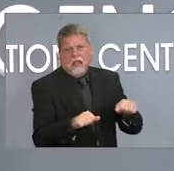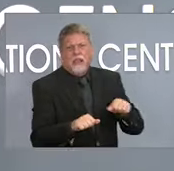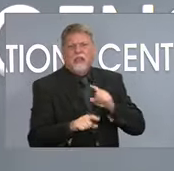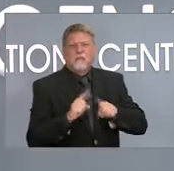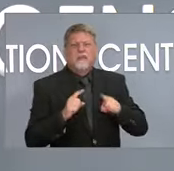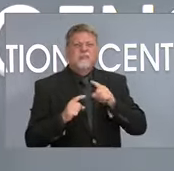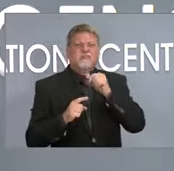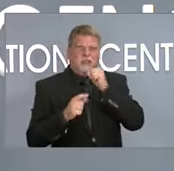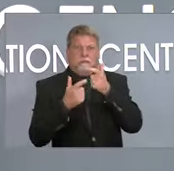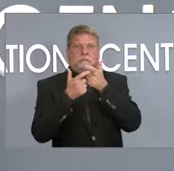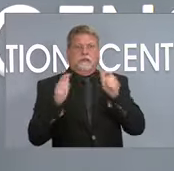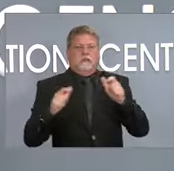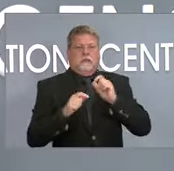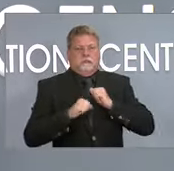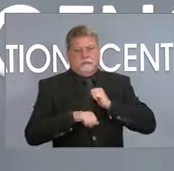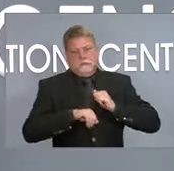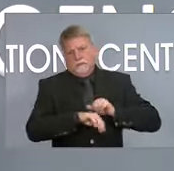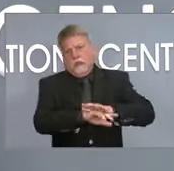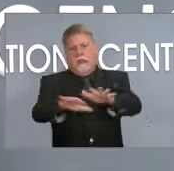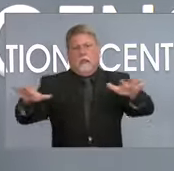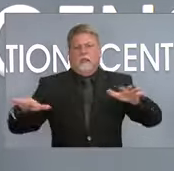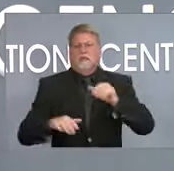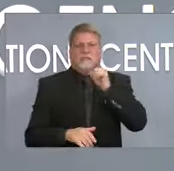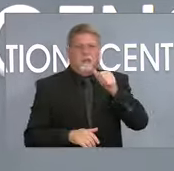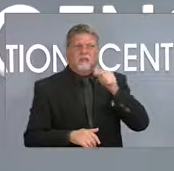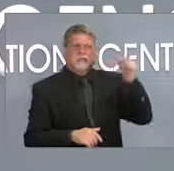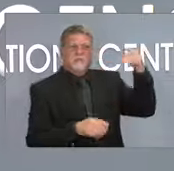of resources that would come from FEMA. Thank you.